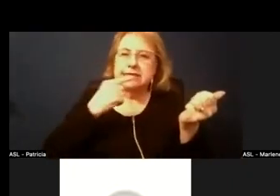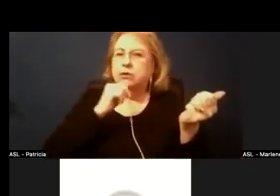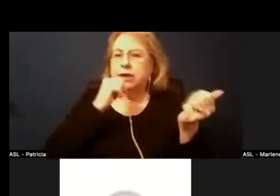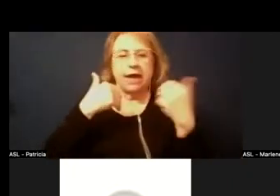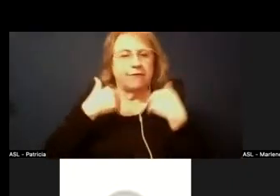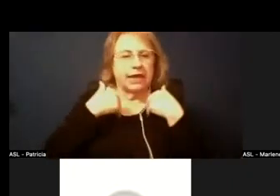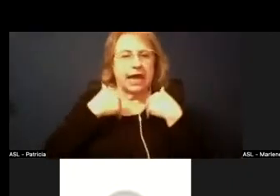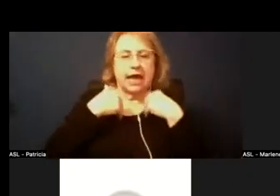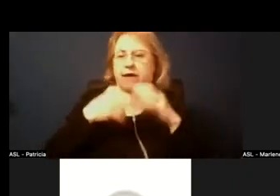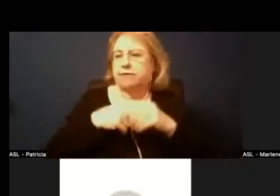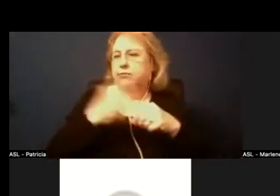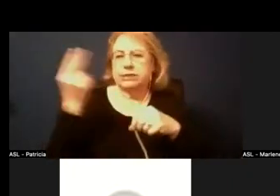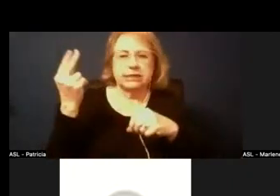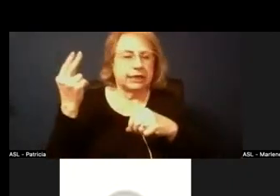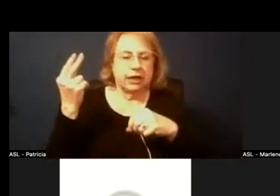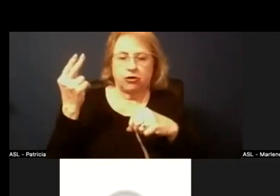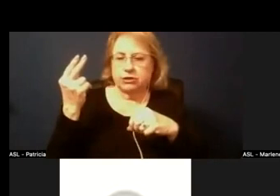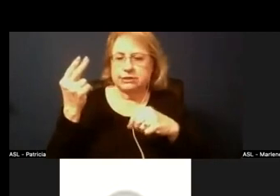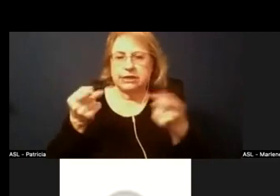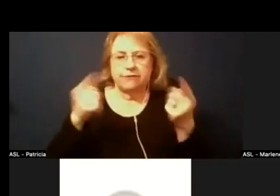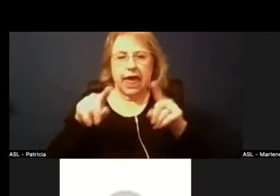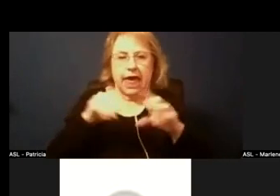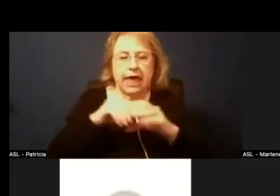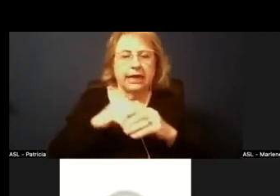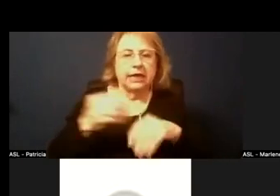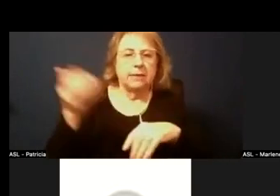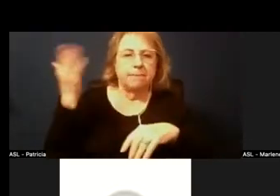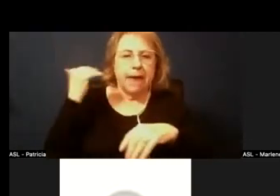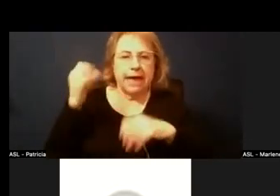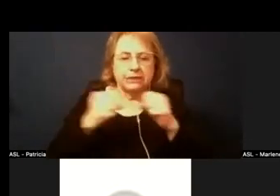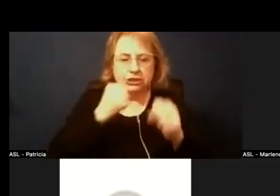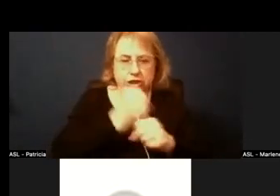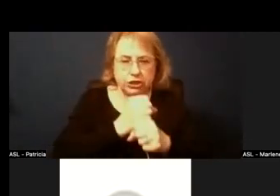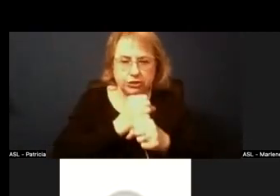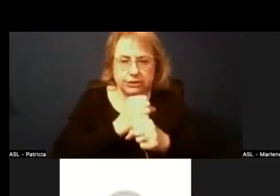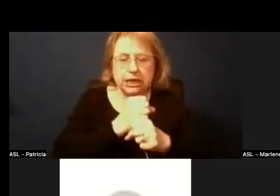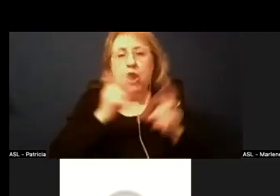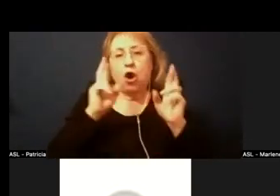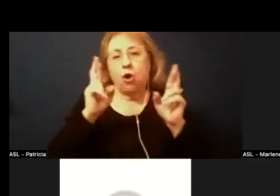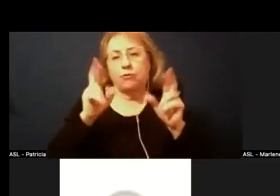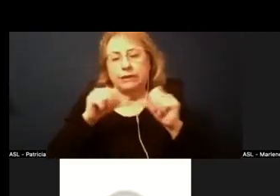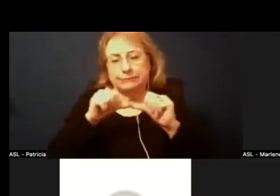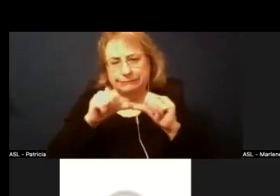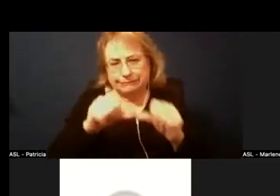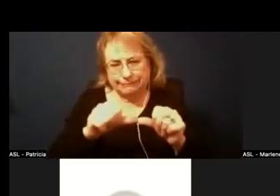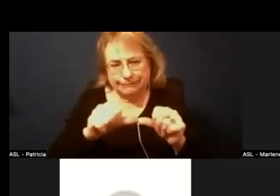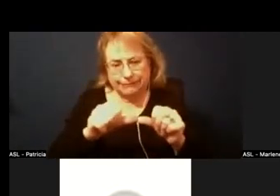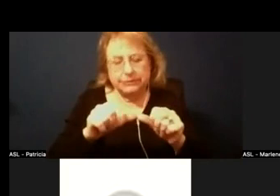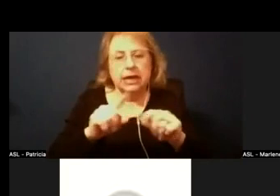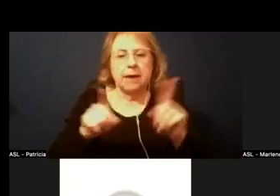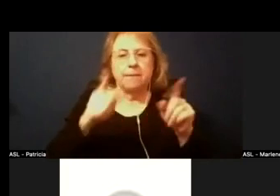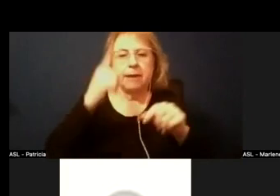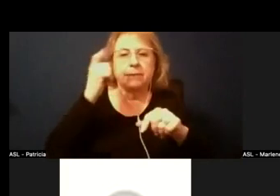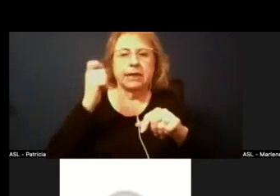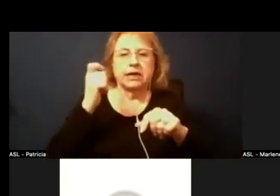resignations um that we've had in past years and hopefully that will remain the same but um due to the